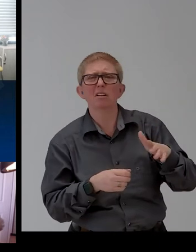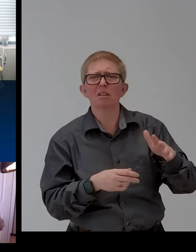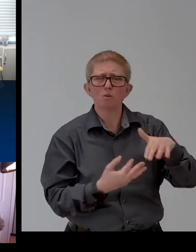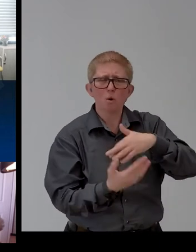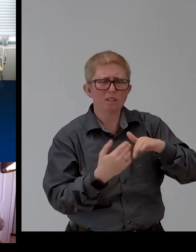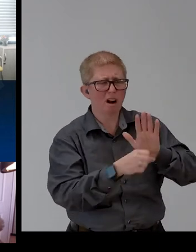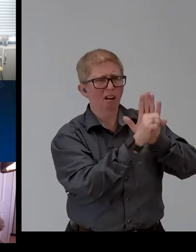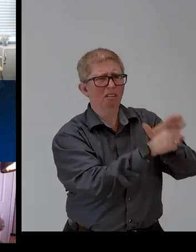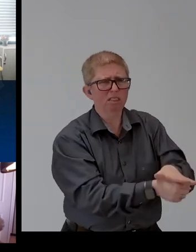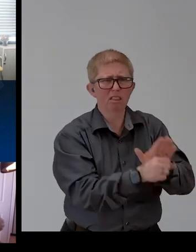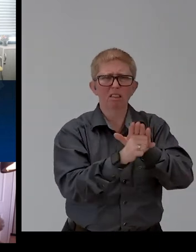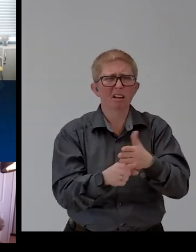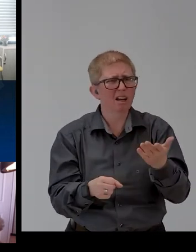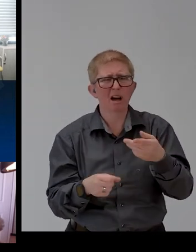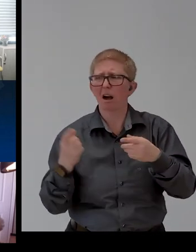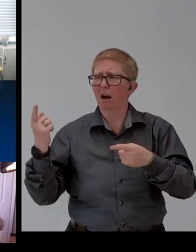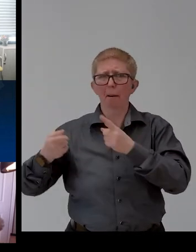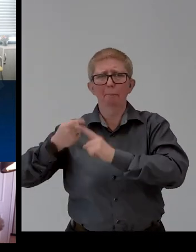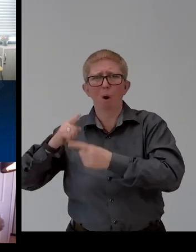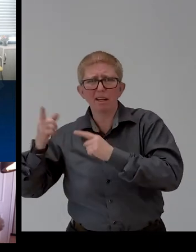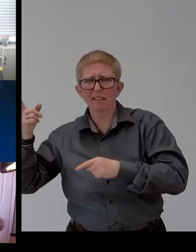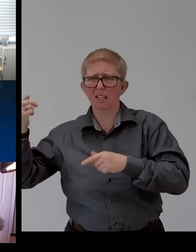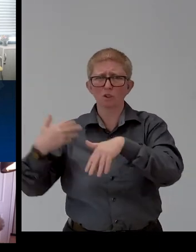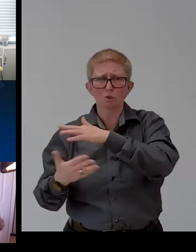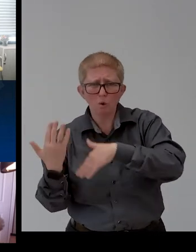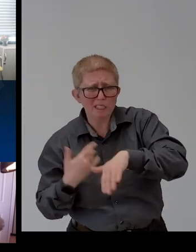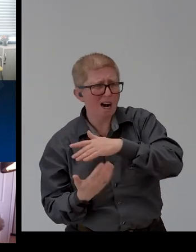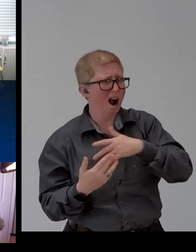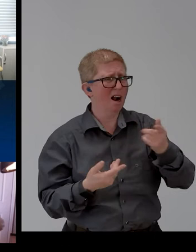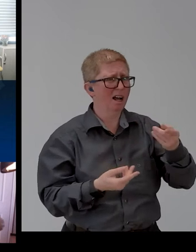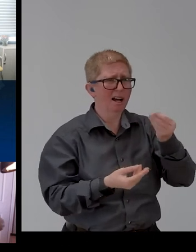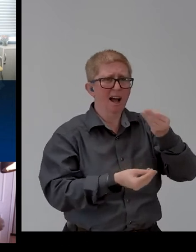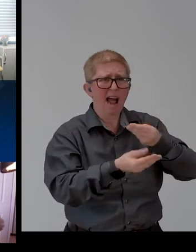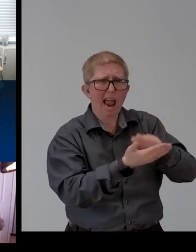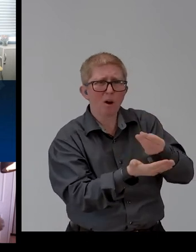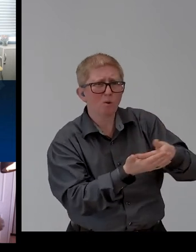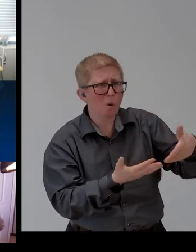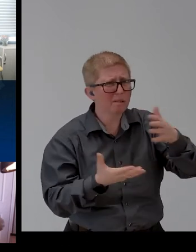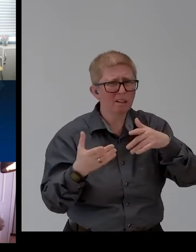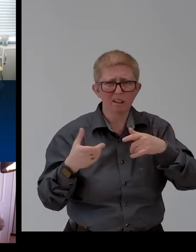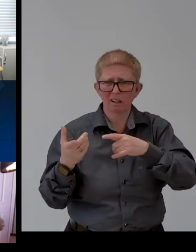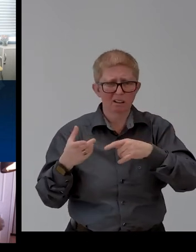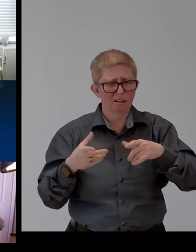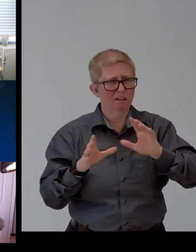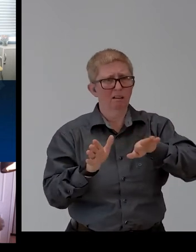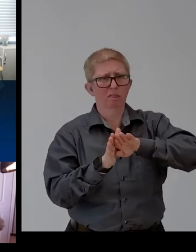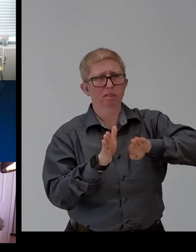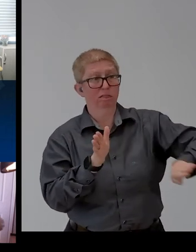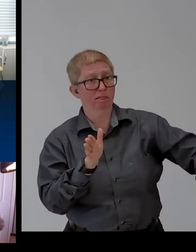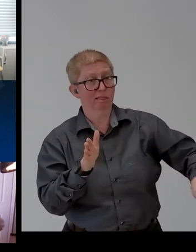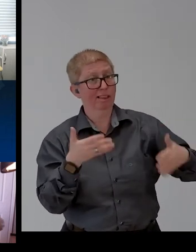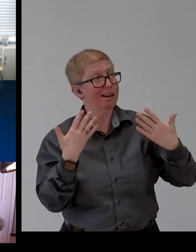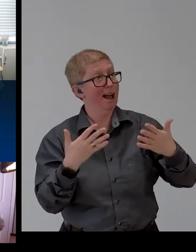political, social, and economic barrier and malfunctions. But going forward, being a Zero Project awardee